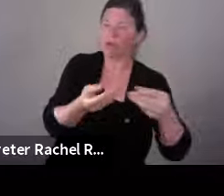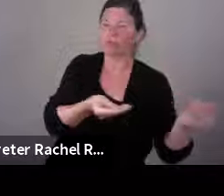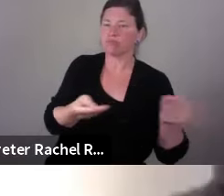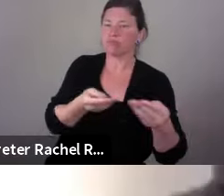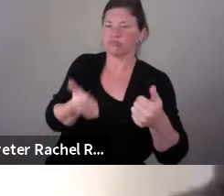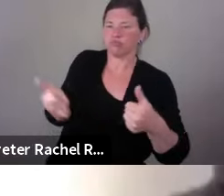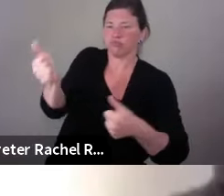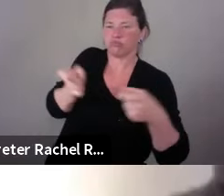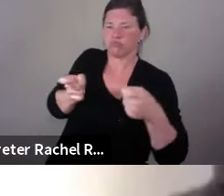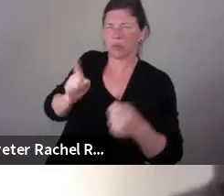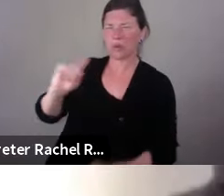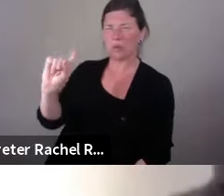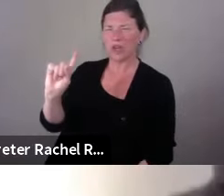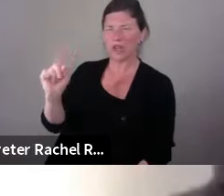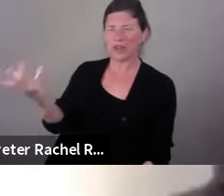One thing.